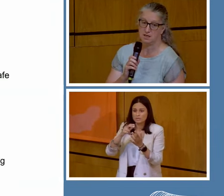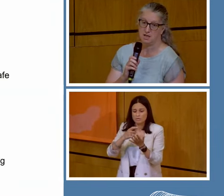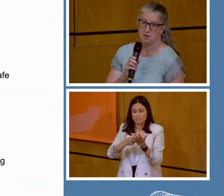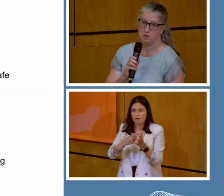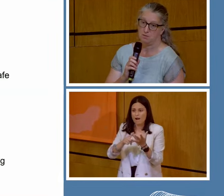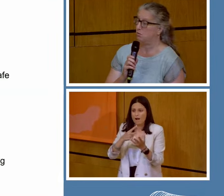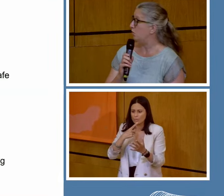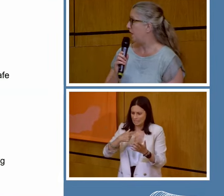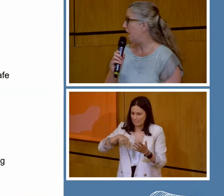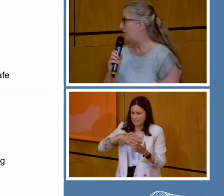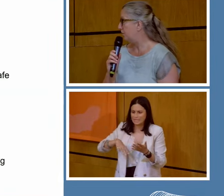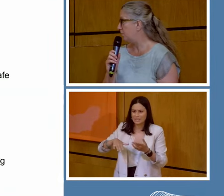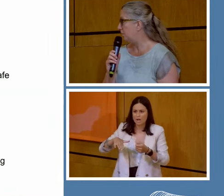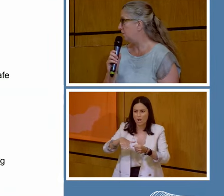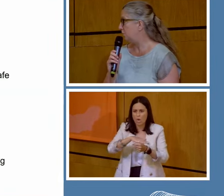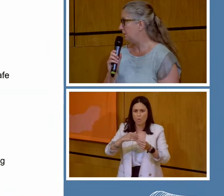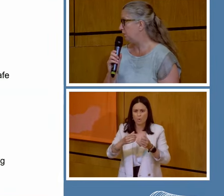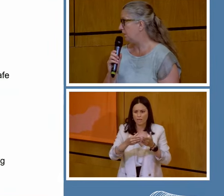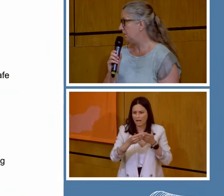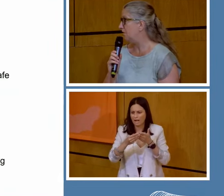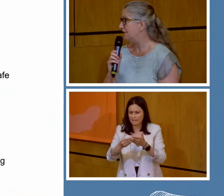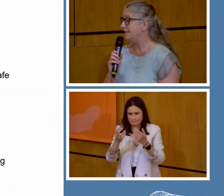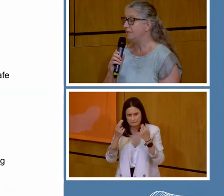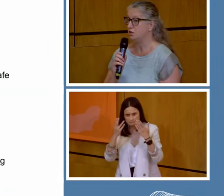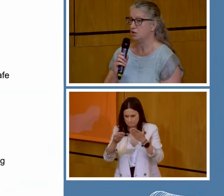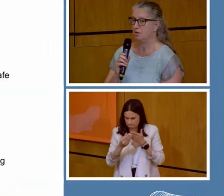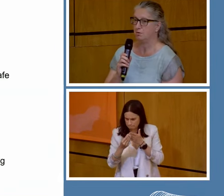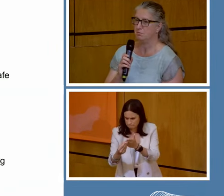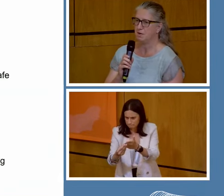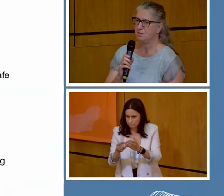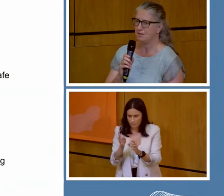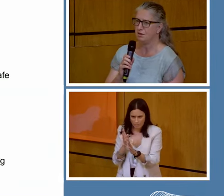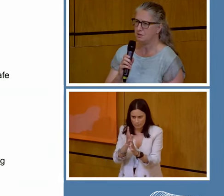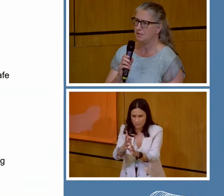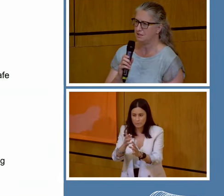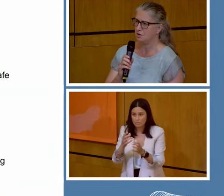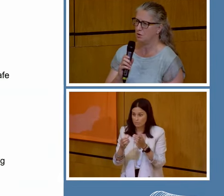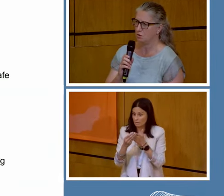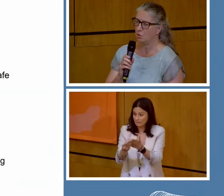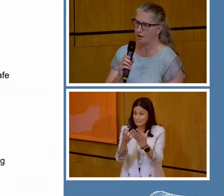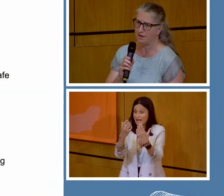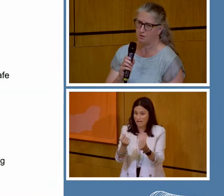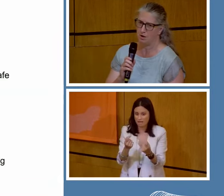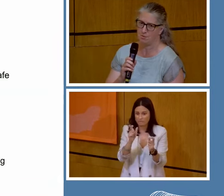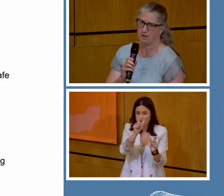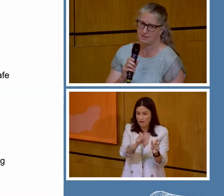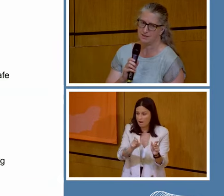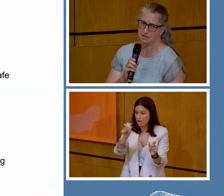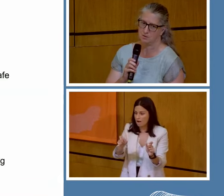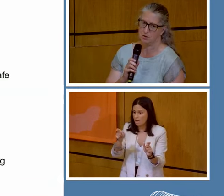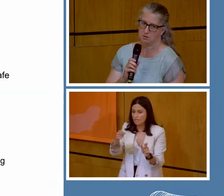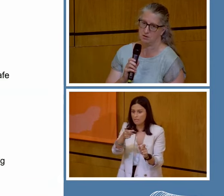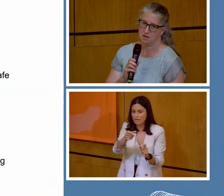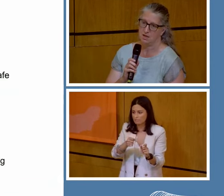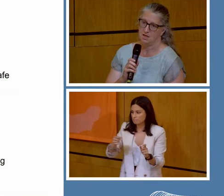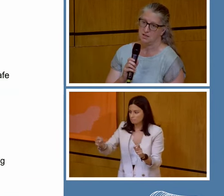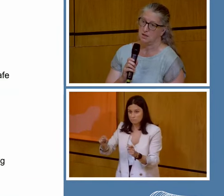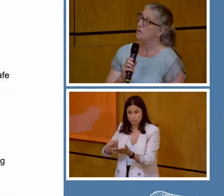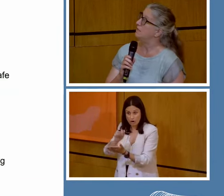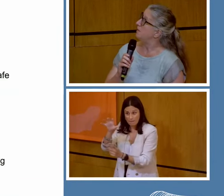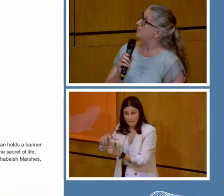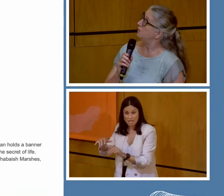leaders. Well, have local leaders. There is leadership, but maybe the leaders are not quite in the right places at the moment.